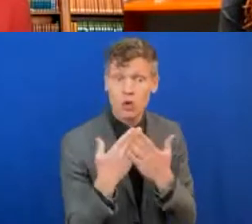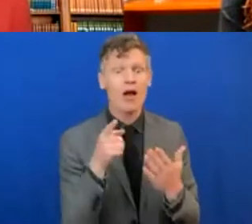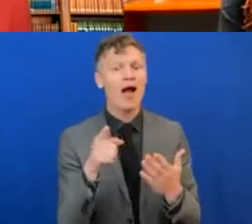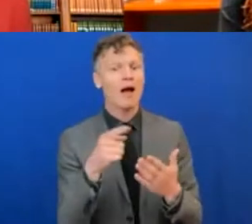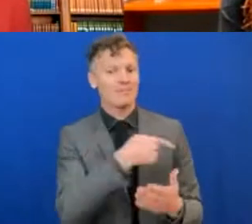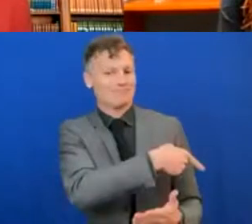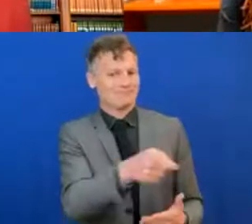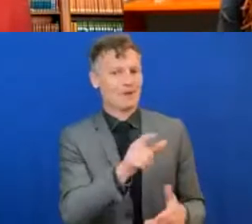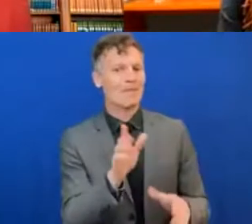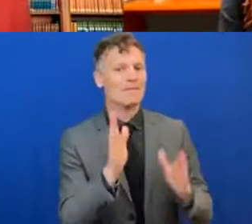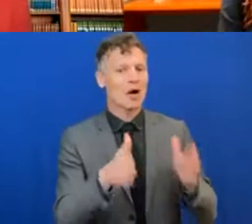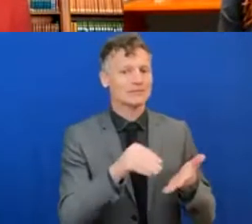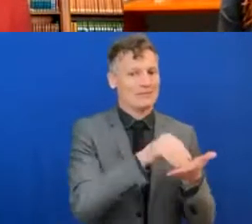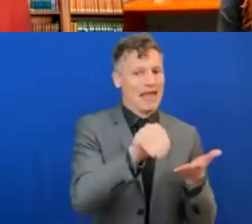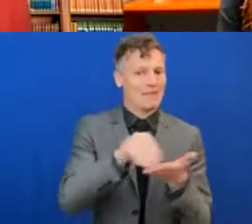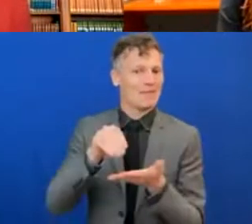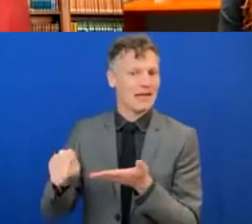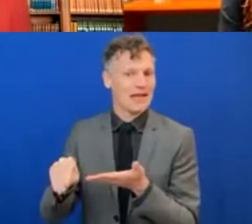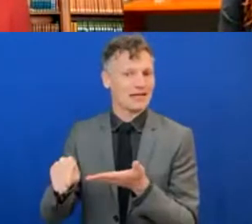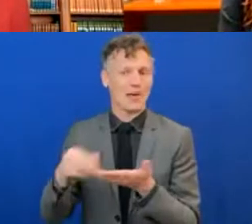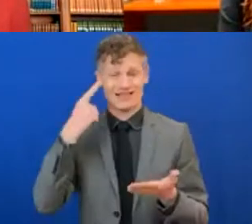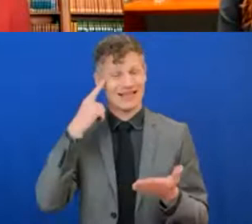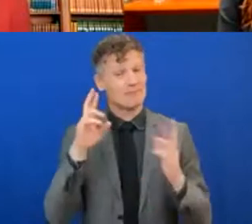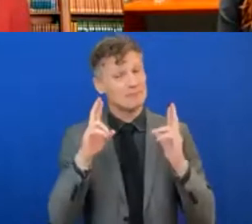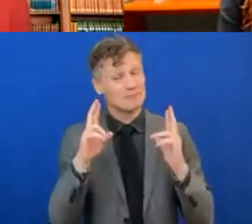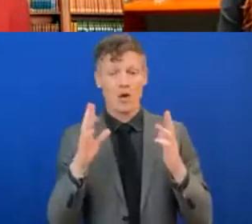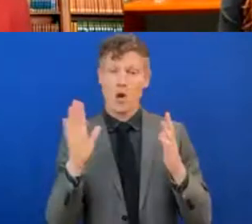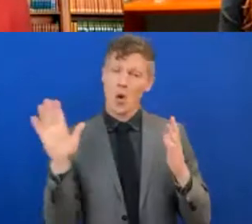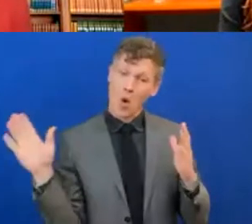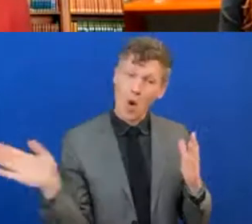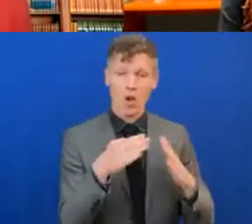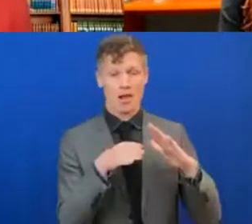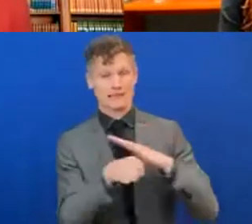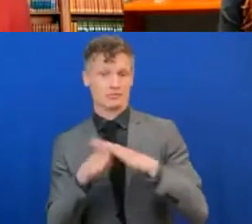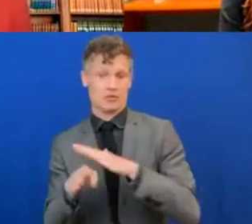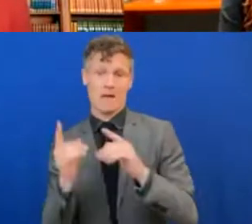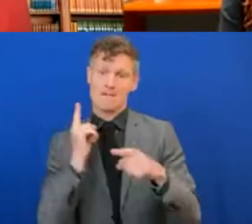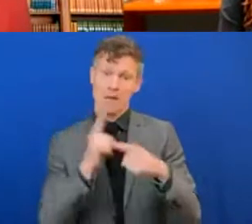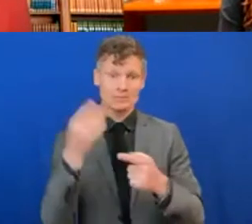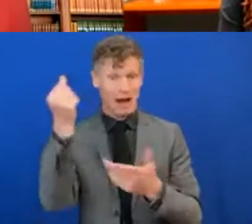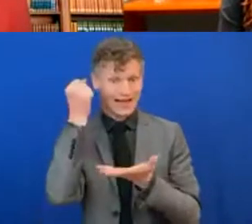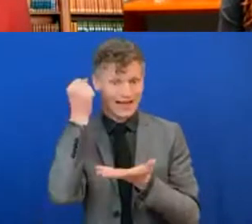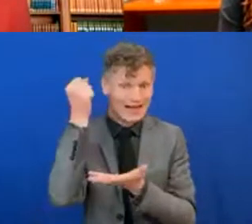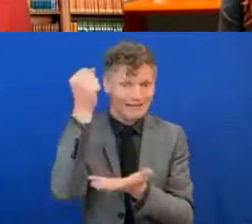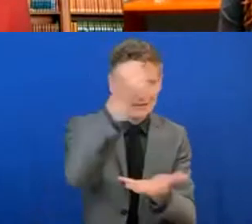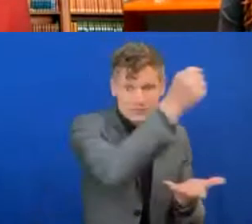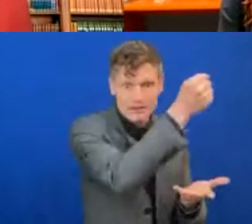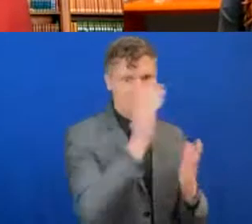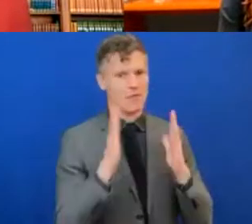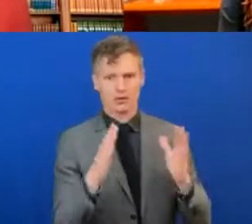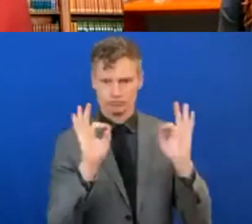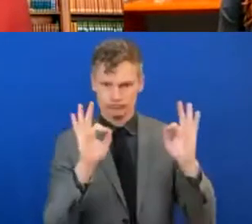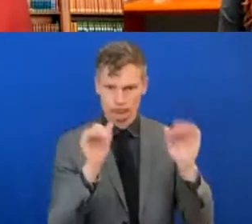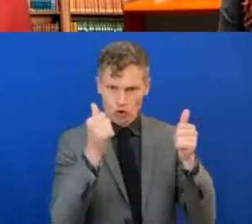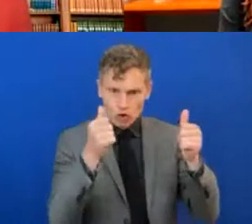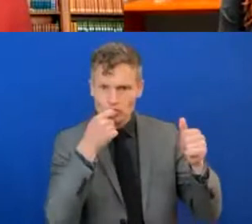I would encourage everyone to make sure that the investment is done correctly. And I would encourage those who are putting in the investment into digital